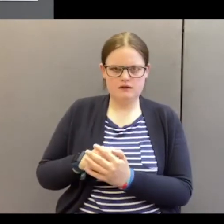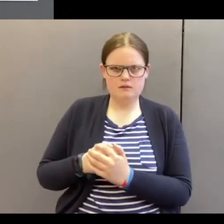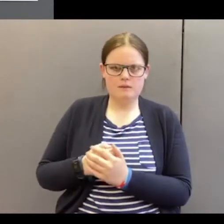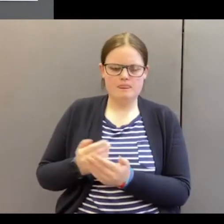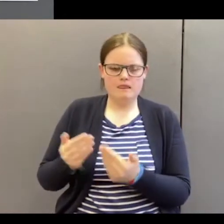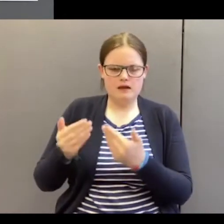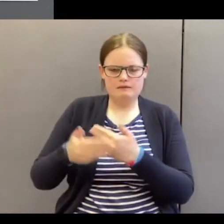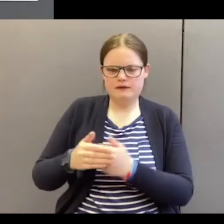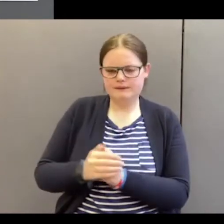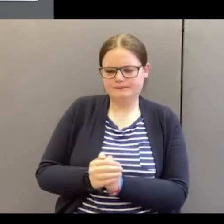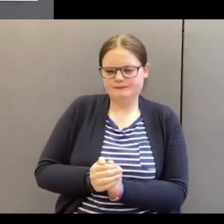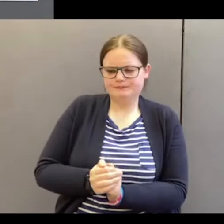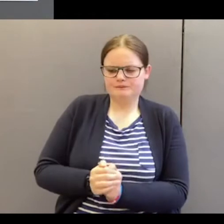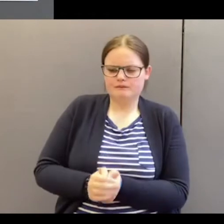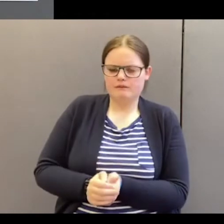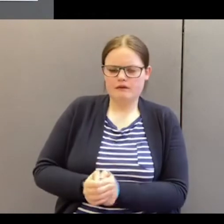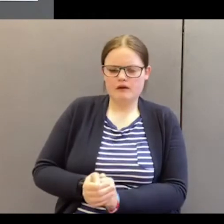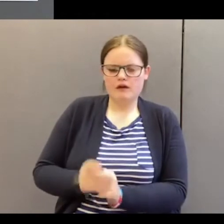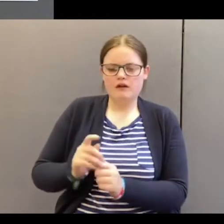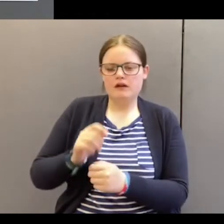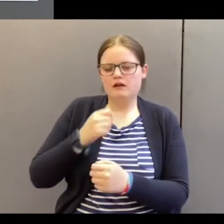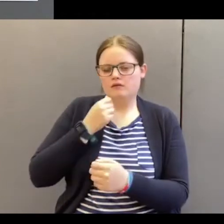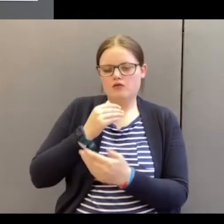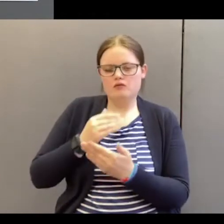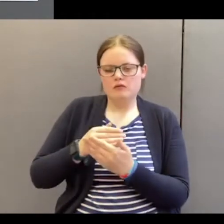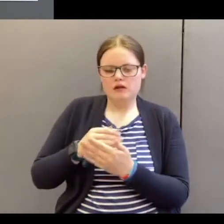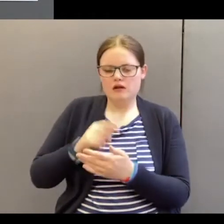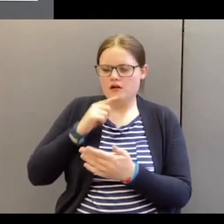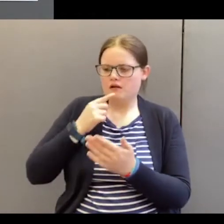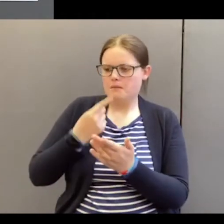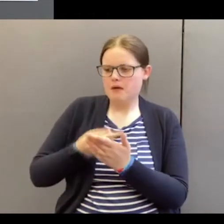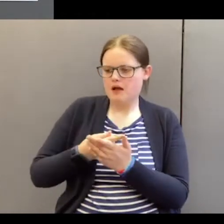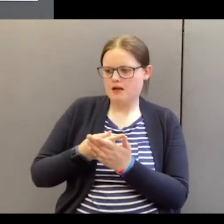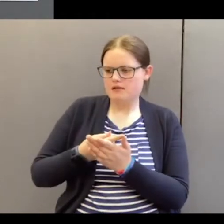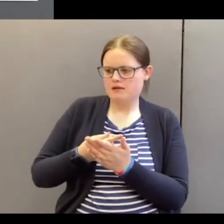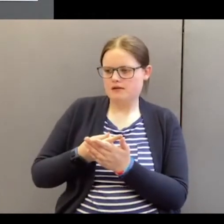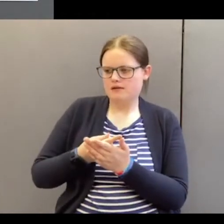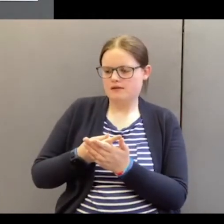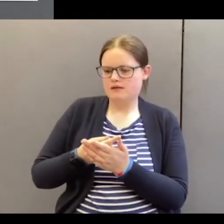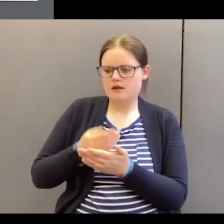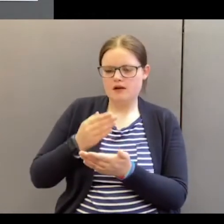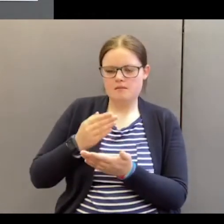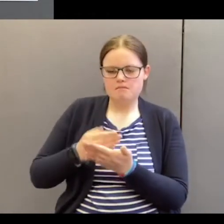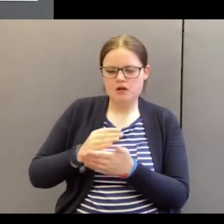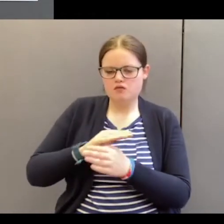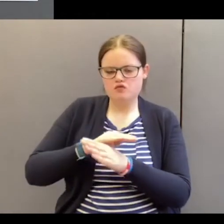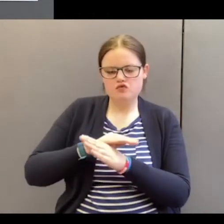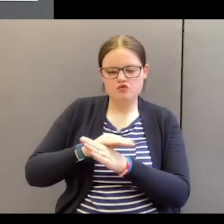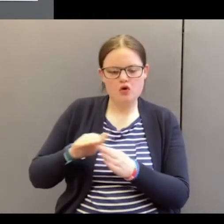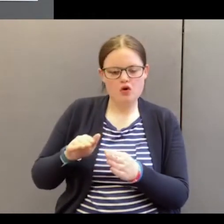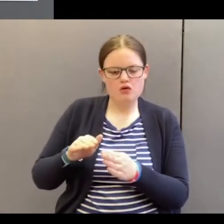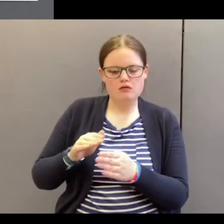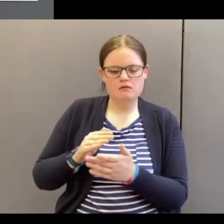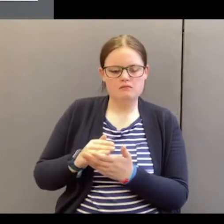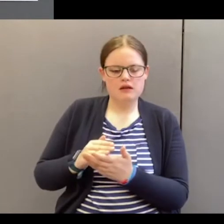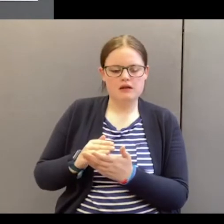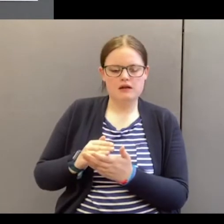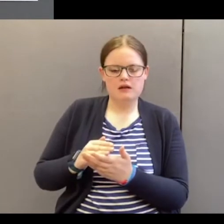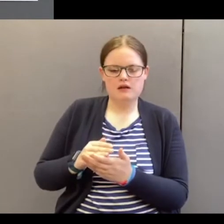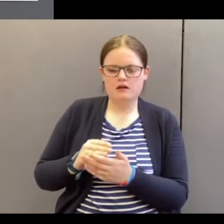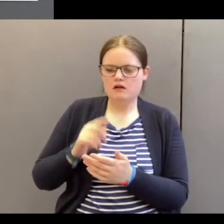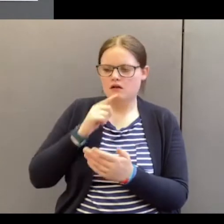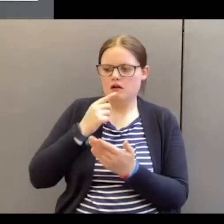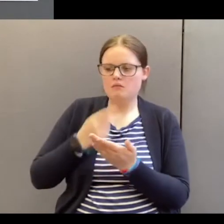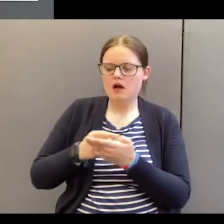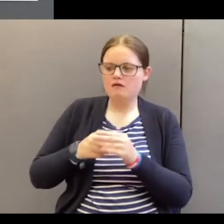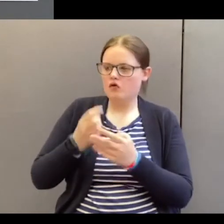this evening. This is going to be a command. Be not a command from